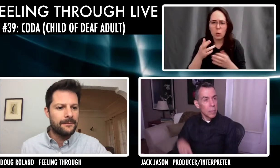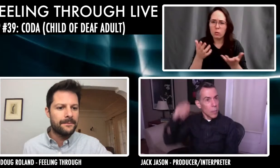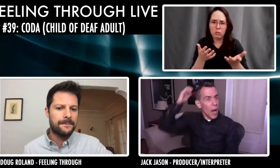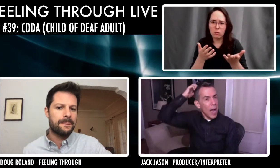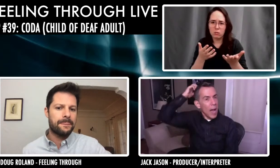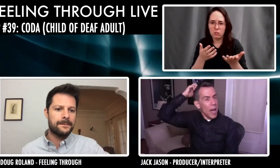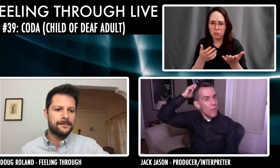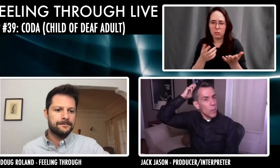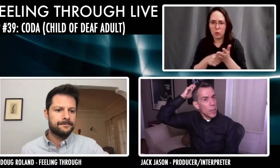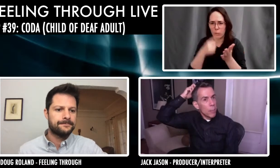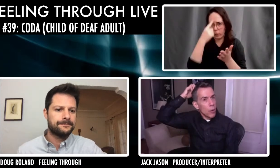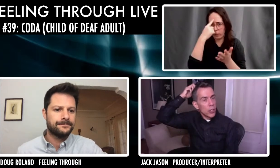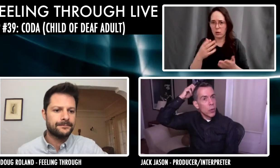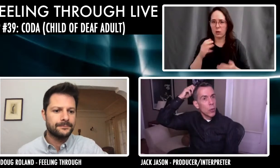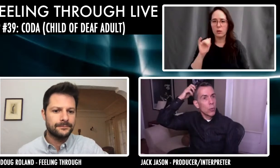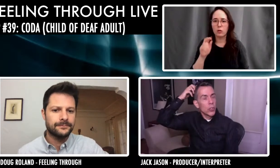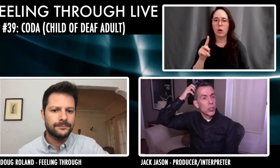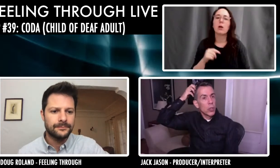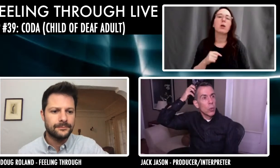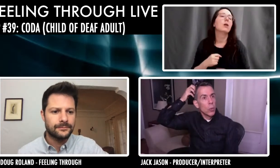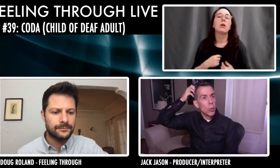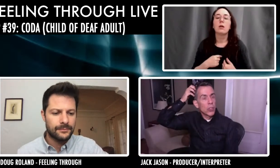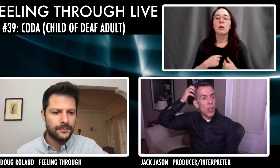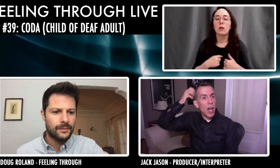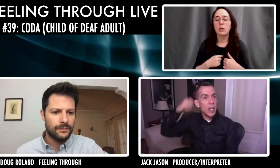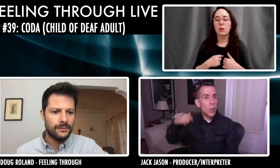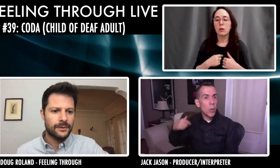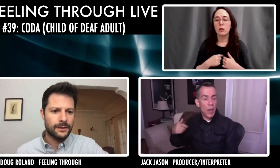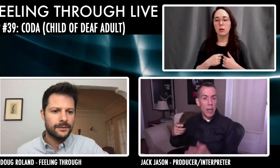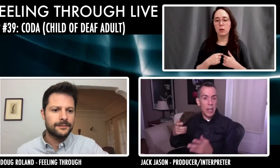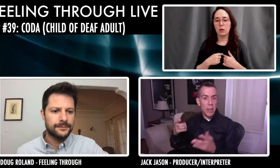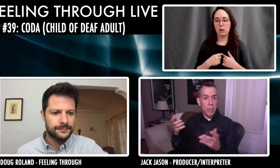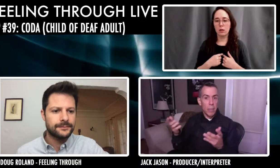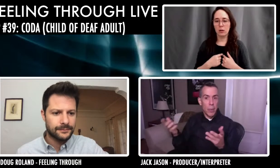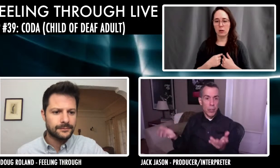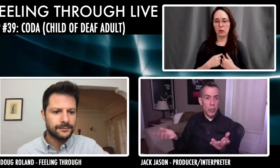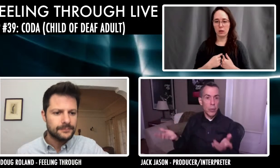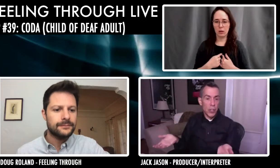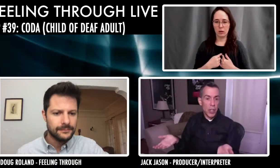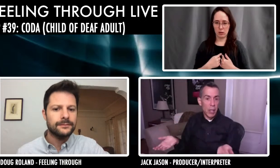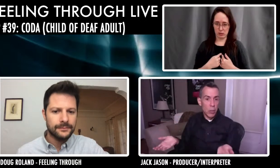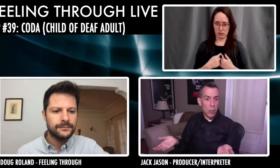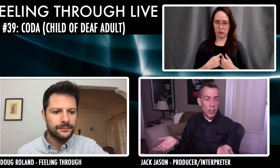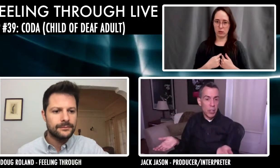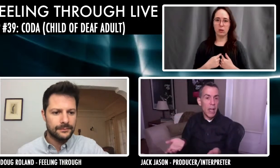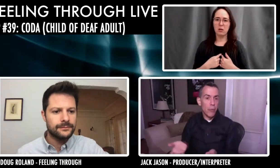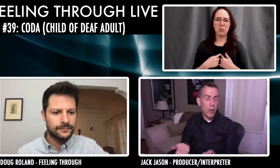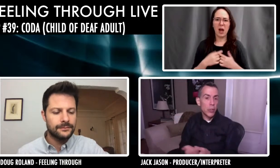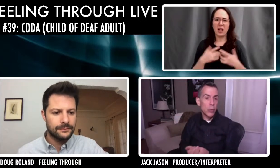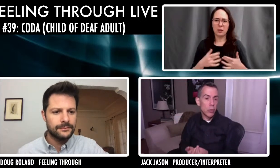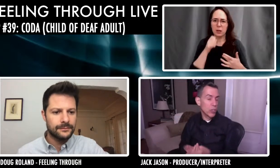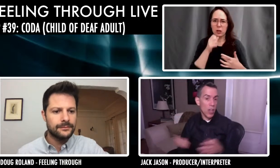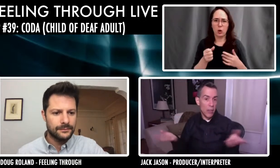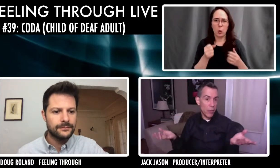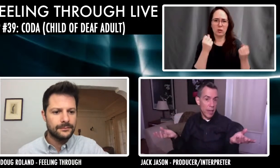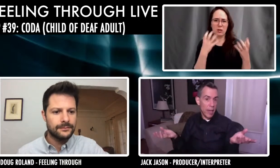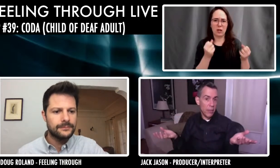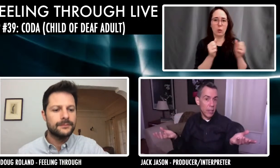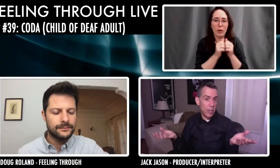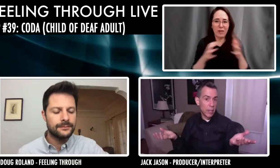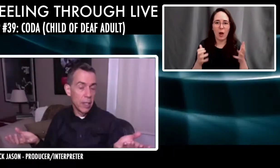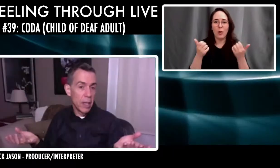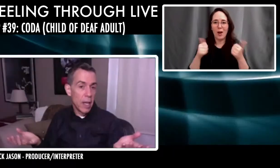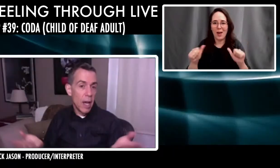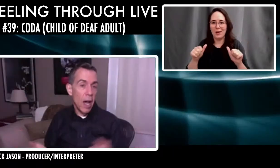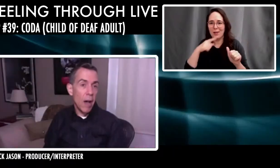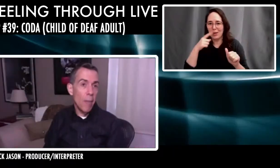that? I I've never been a person who, who will sign without any person who uses sign language presence. I have friends who just signed for the heck